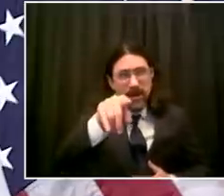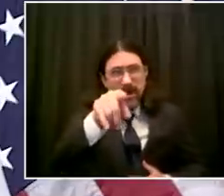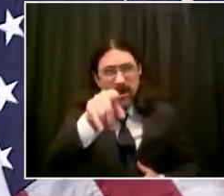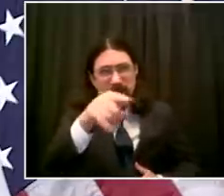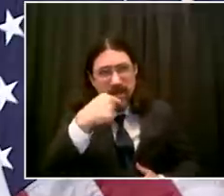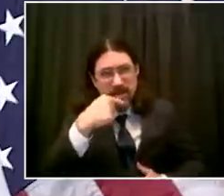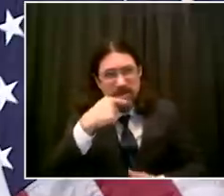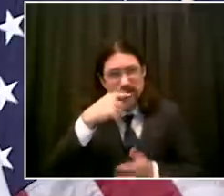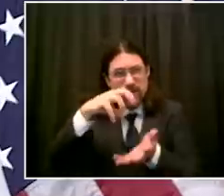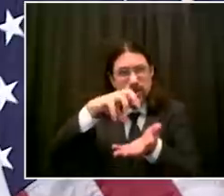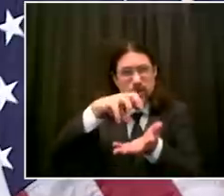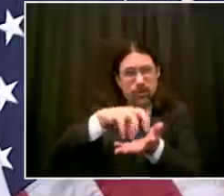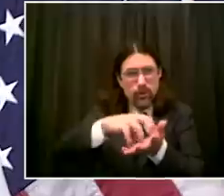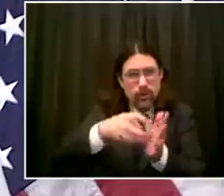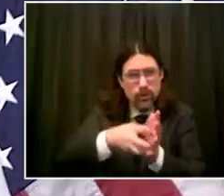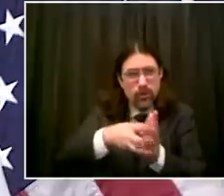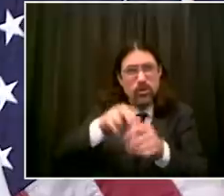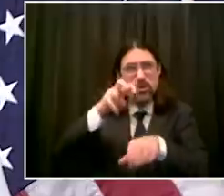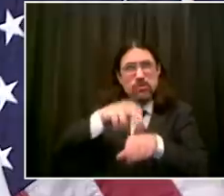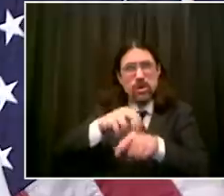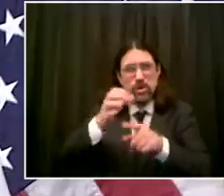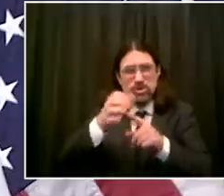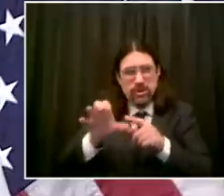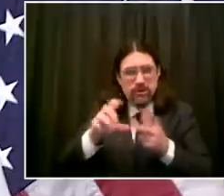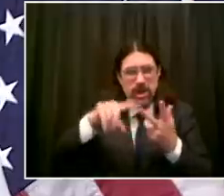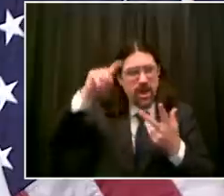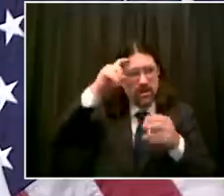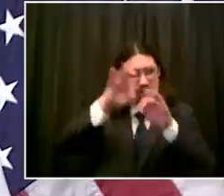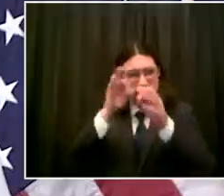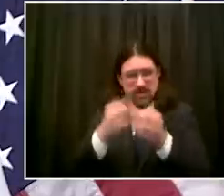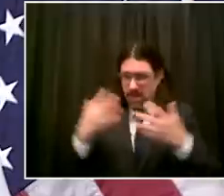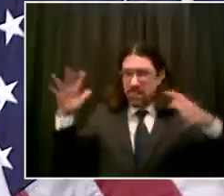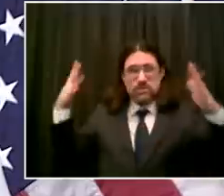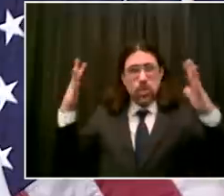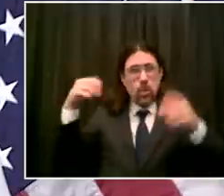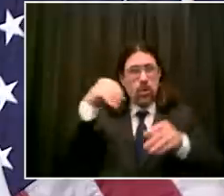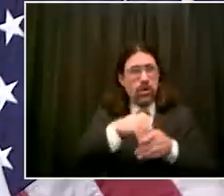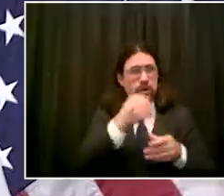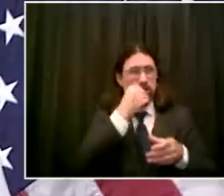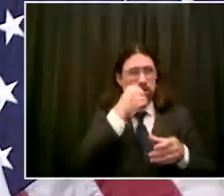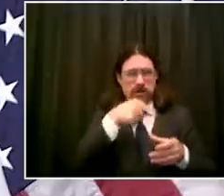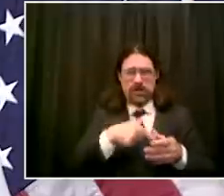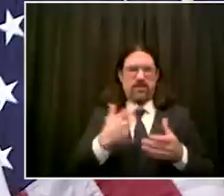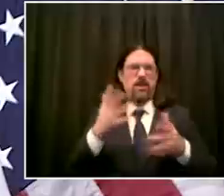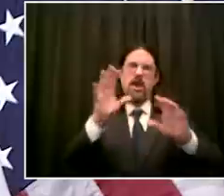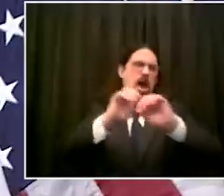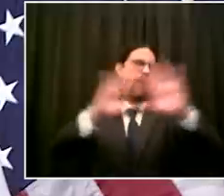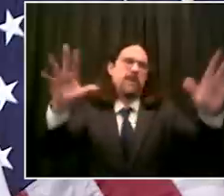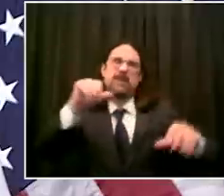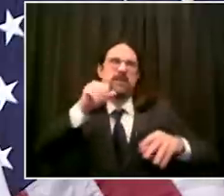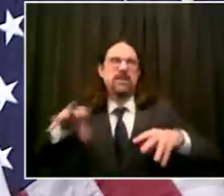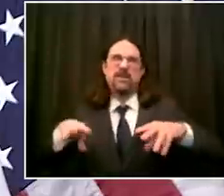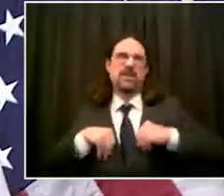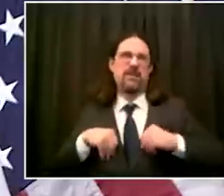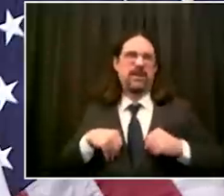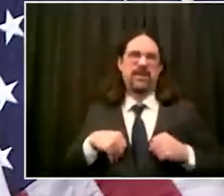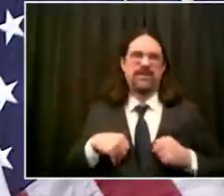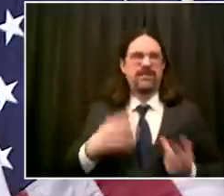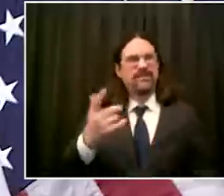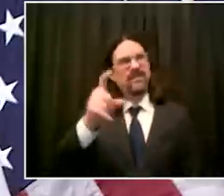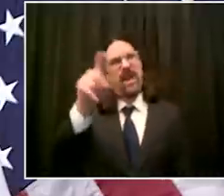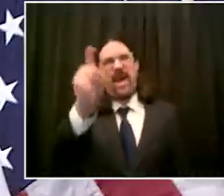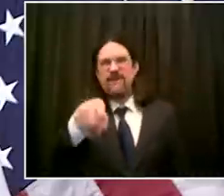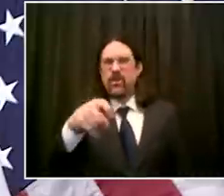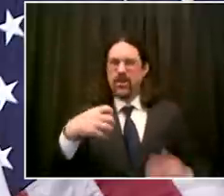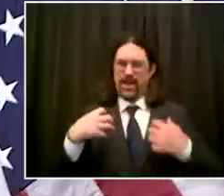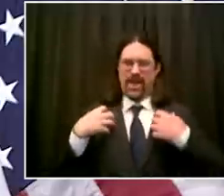food that could mean you know not nutritious and that could be not uh food that's up to date uh you know it's